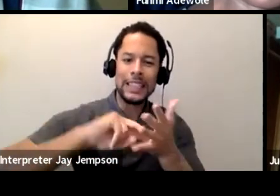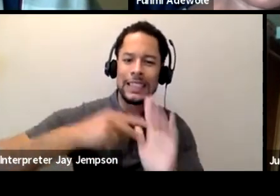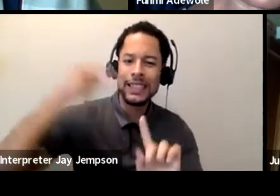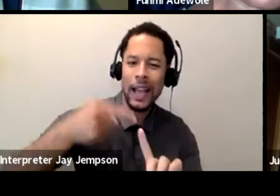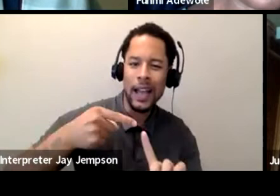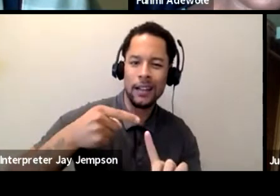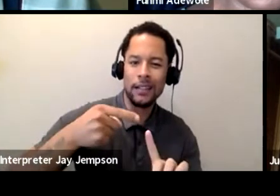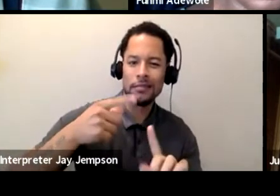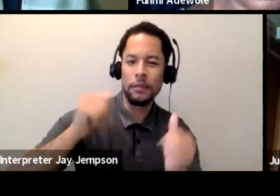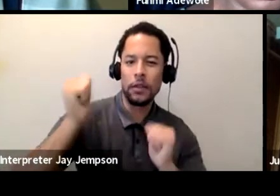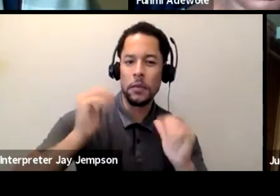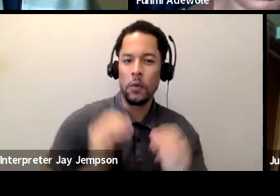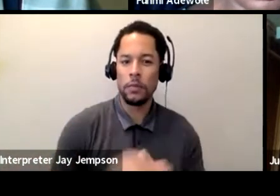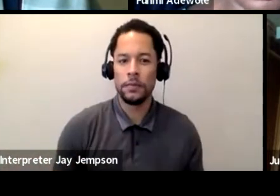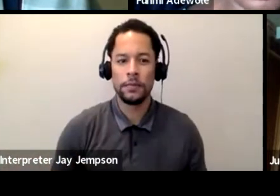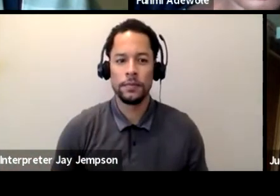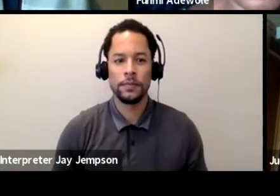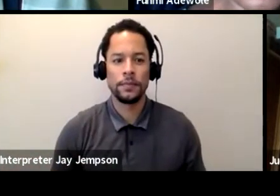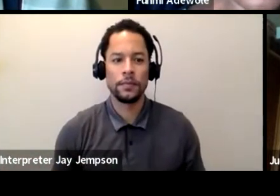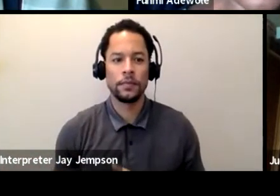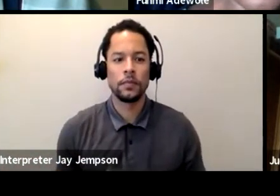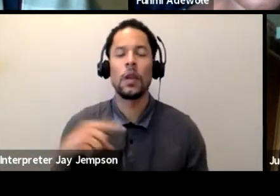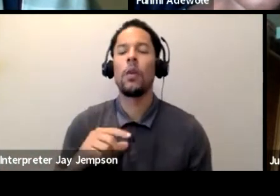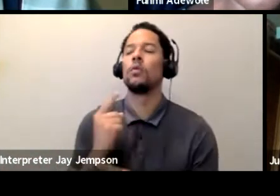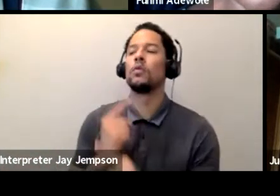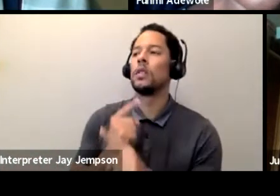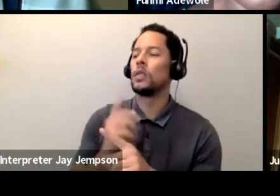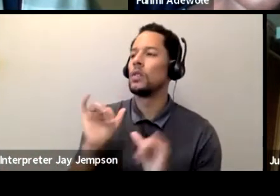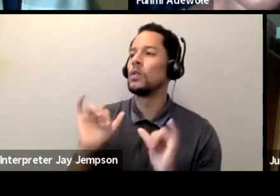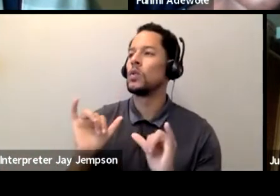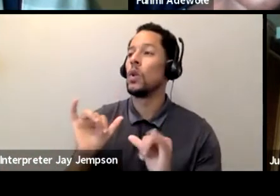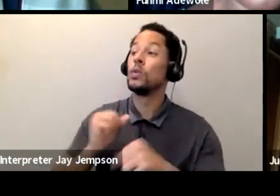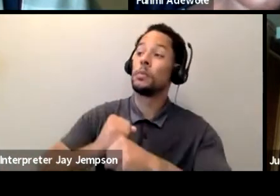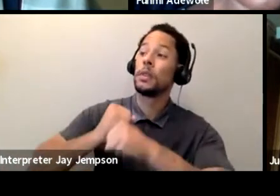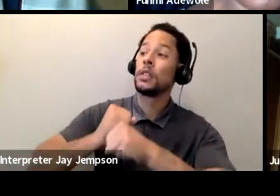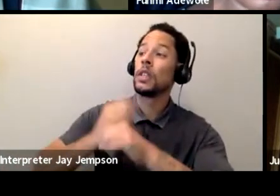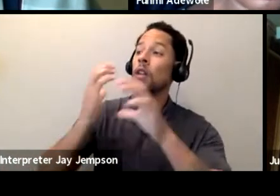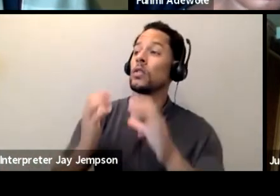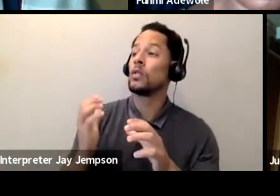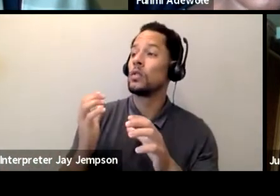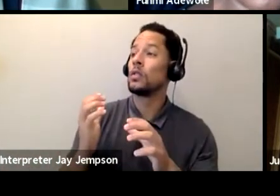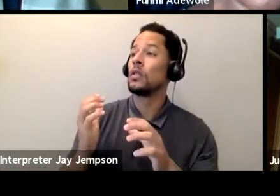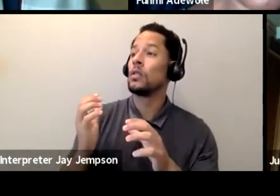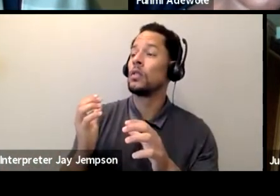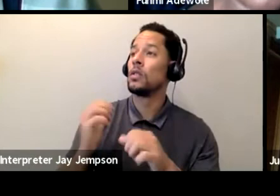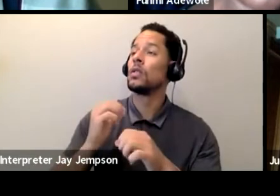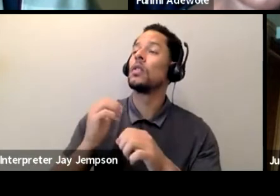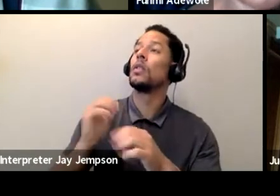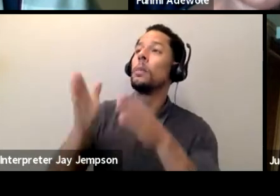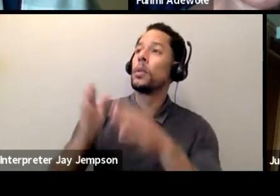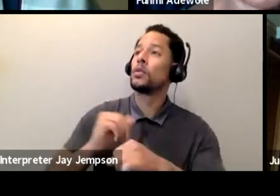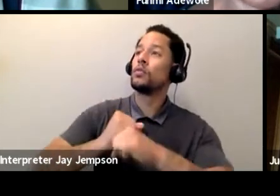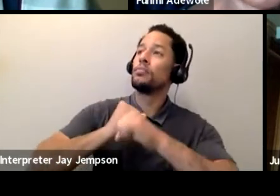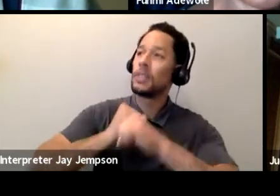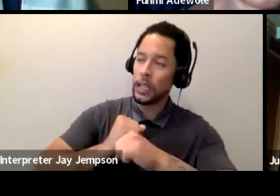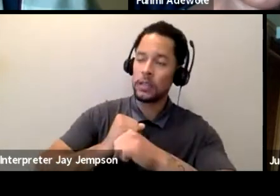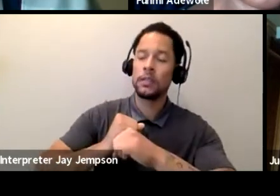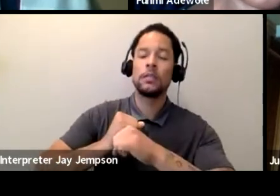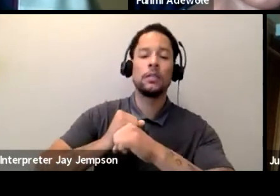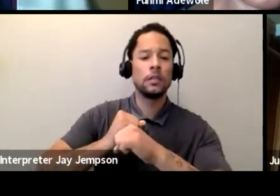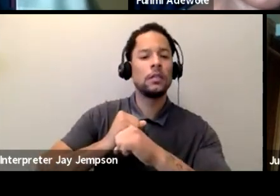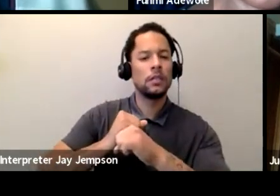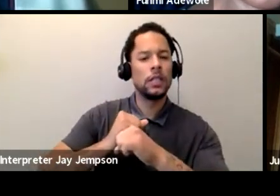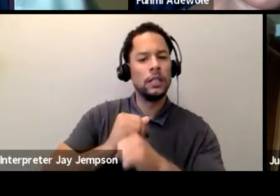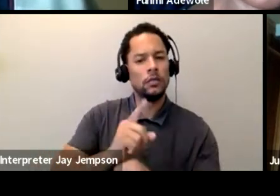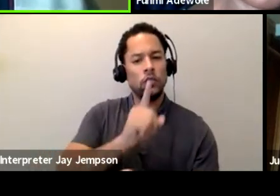Thank you again, as a protector, someone that maintains the authenticity of the piece. Jude, I want to come